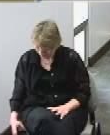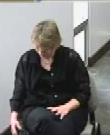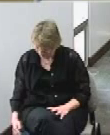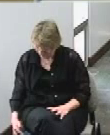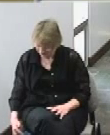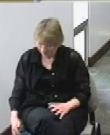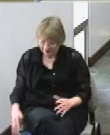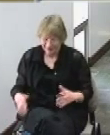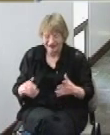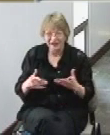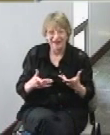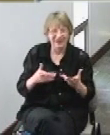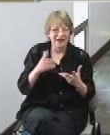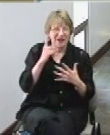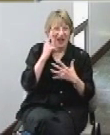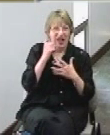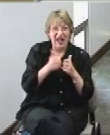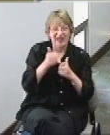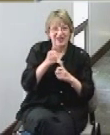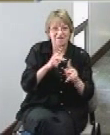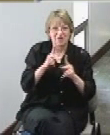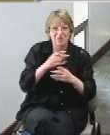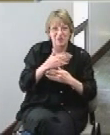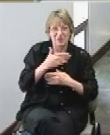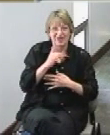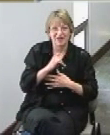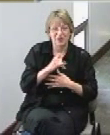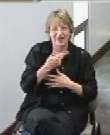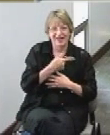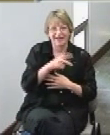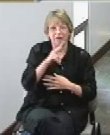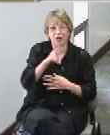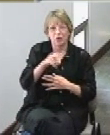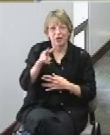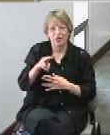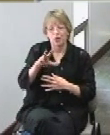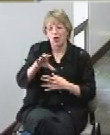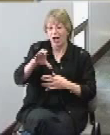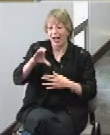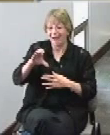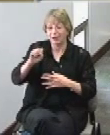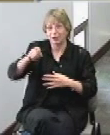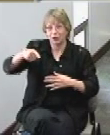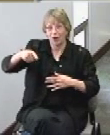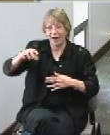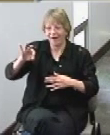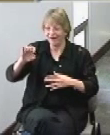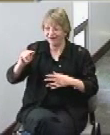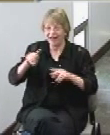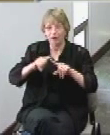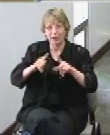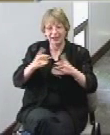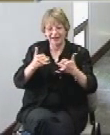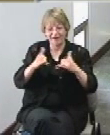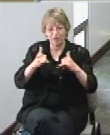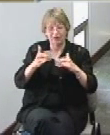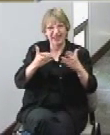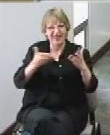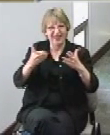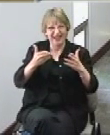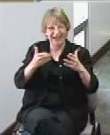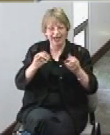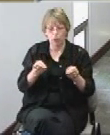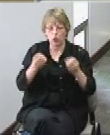laser tag area is going to be 2200 square feet but it's going to have a play structure in the middle of it with a series of ramps